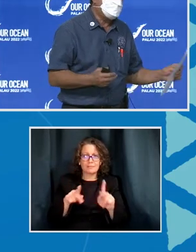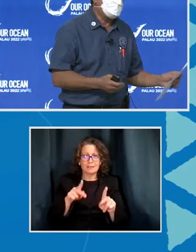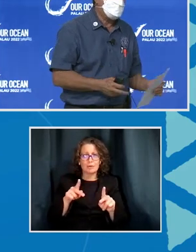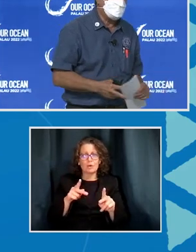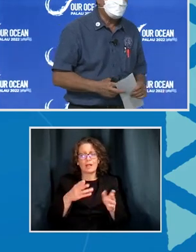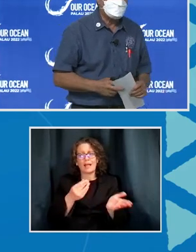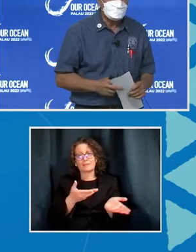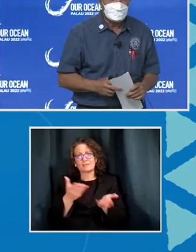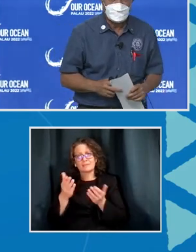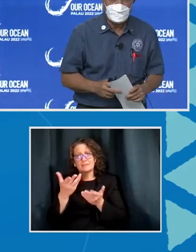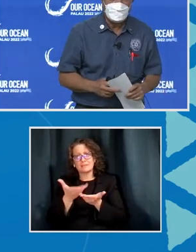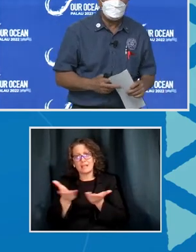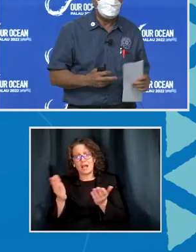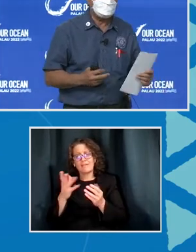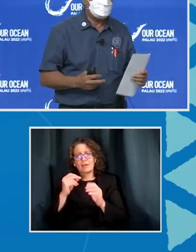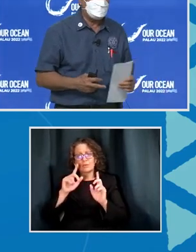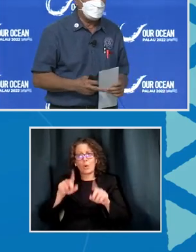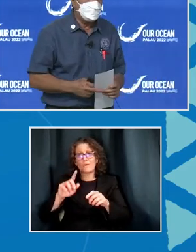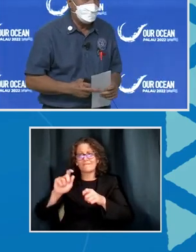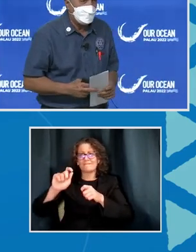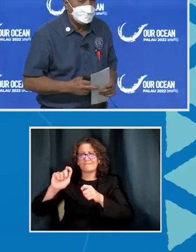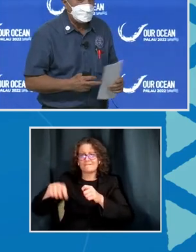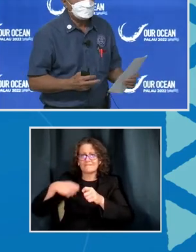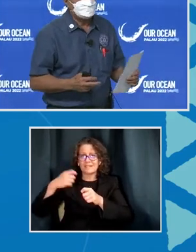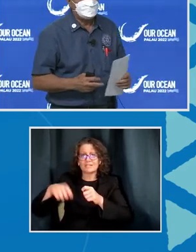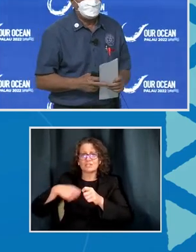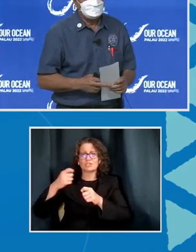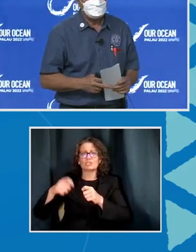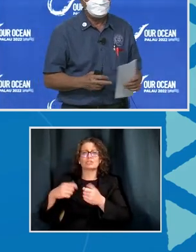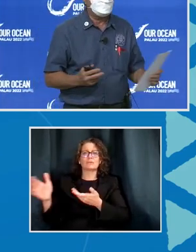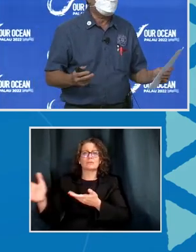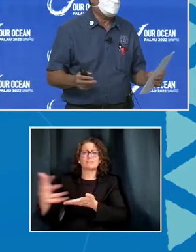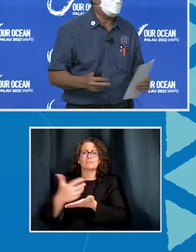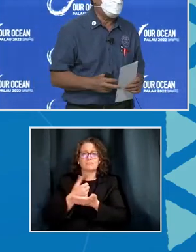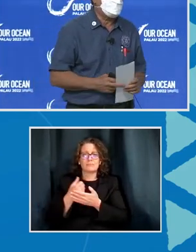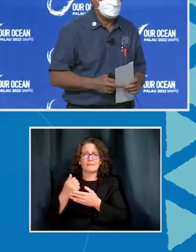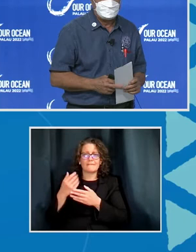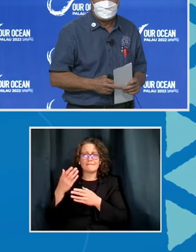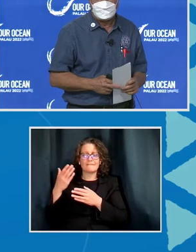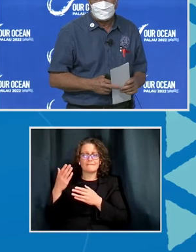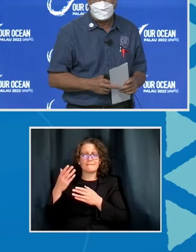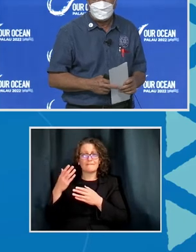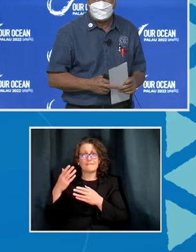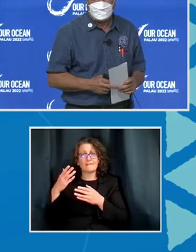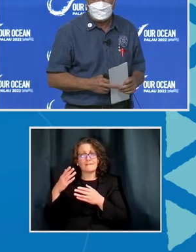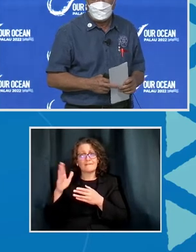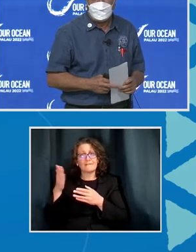and able to go out and fish and bring fish to nourish our people.